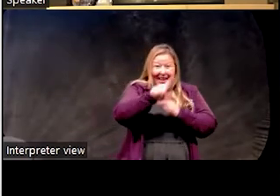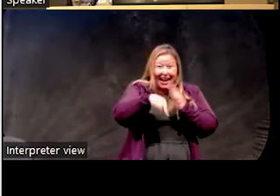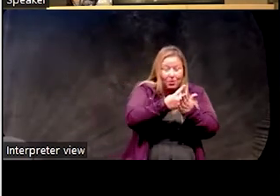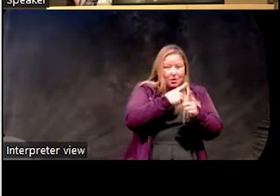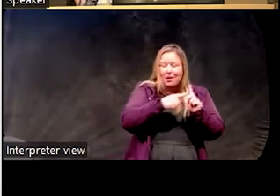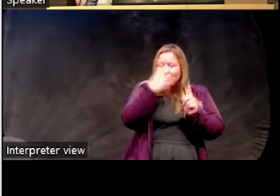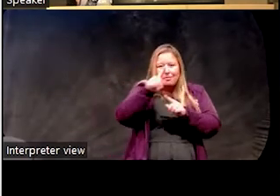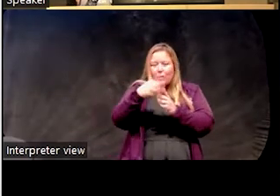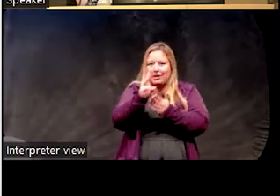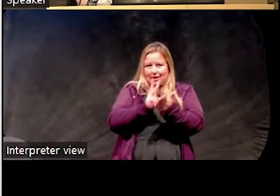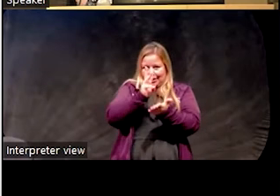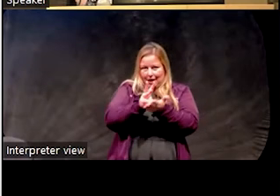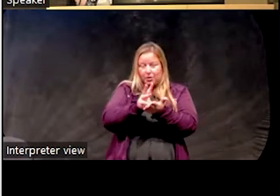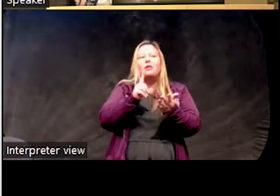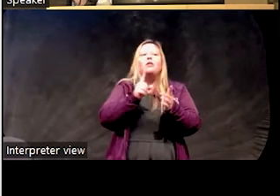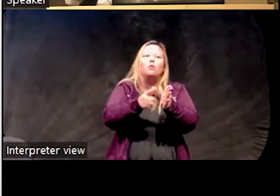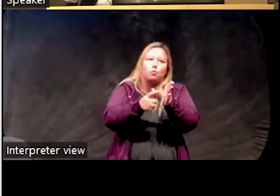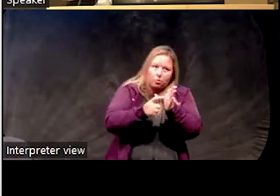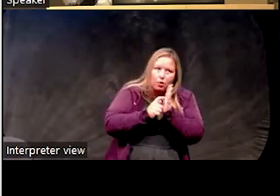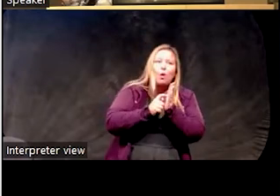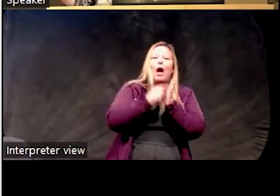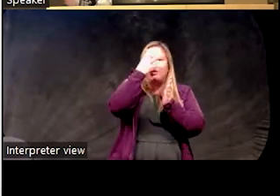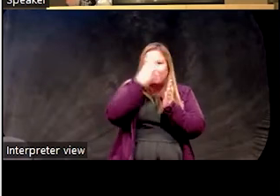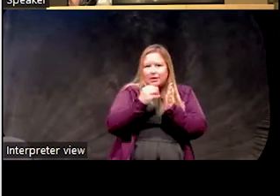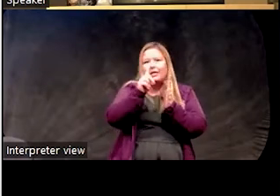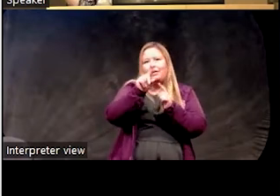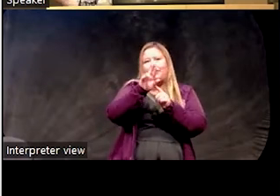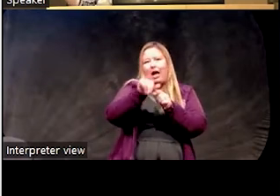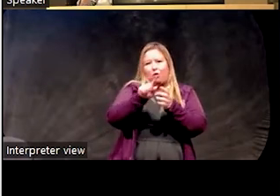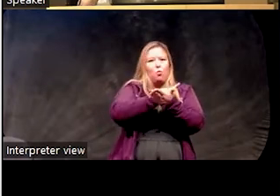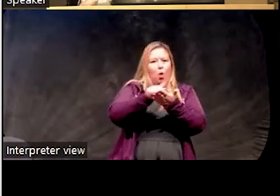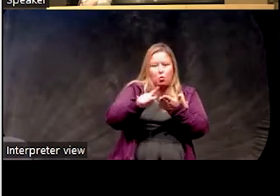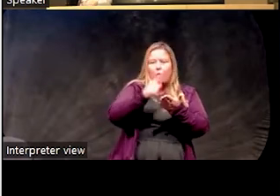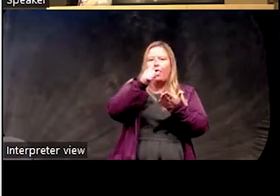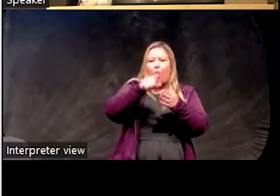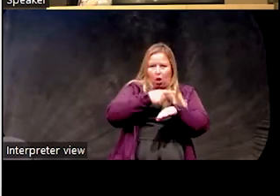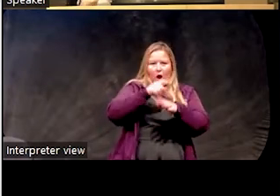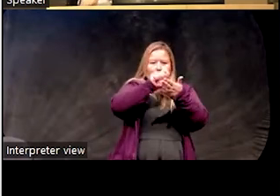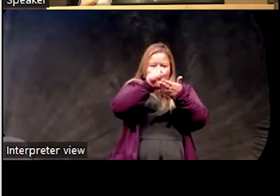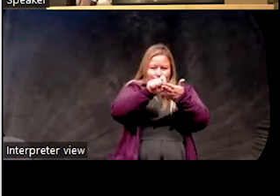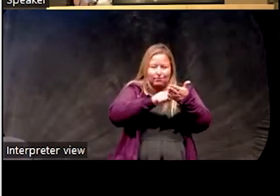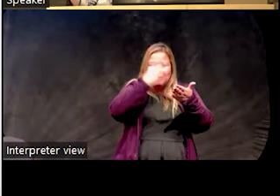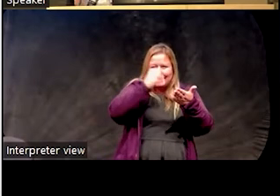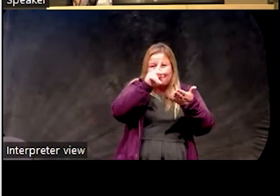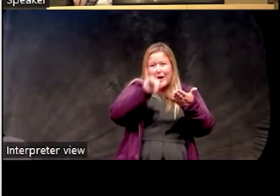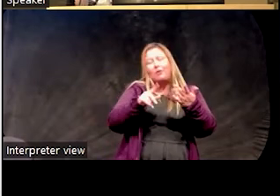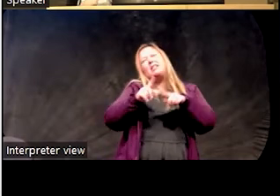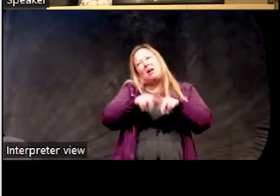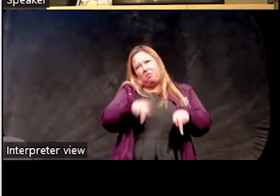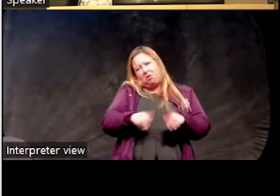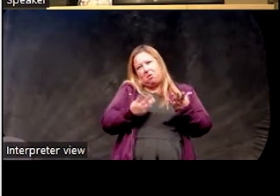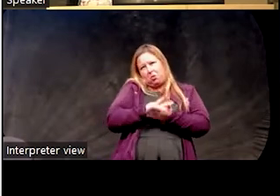sleep. And we base that off of their sleep diaries. So we have them do a week-long sleep diary, sometimes two weeks, depends,